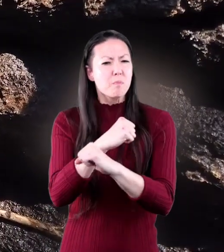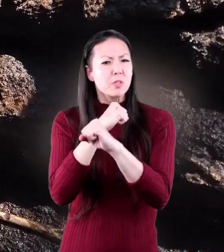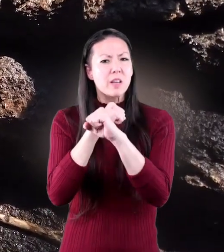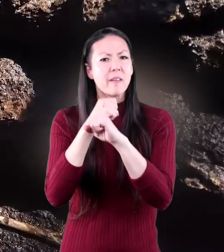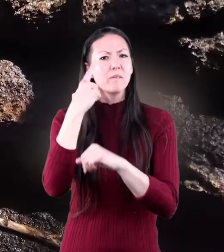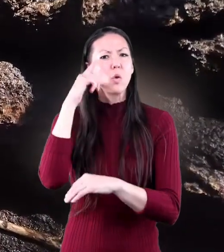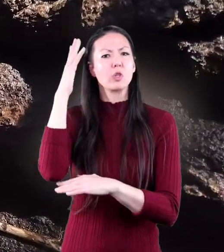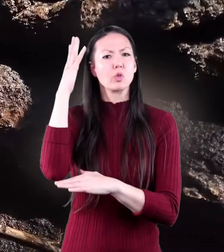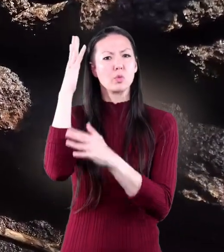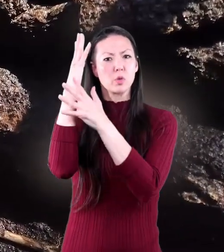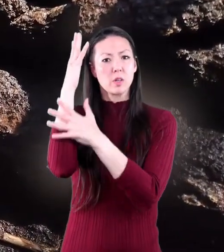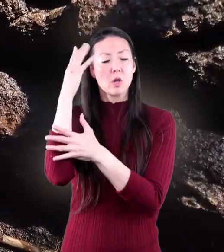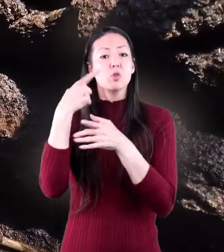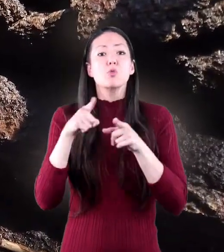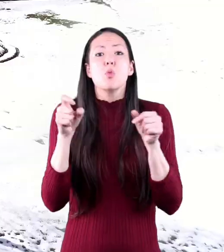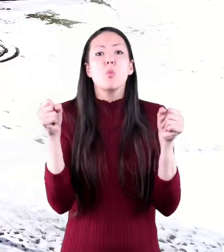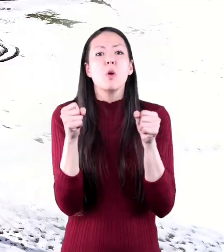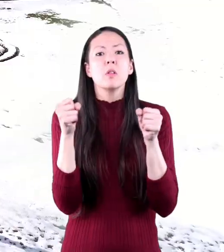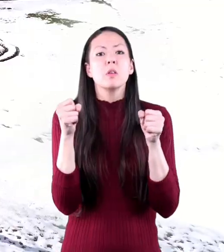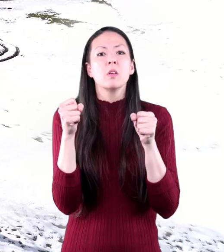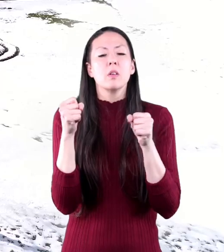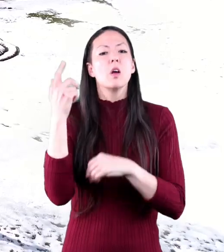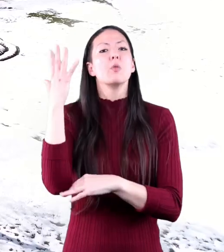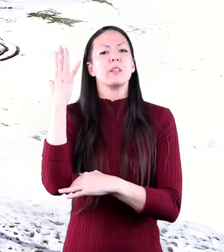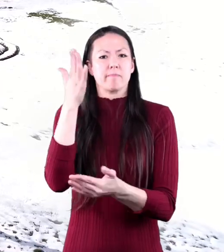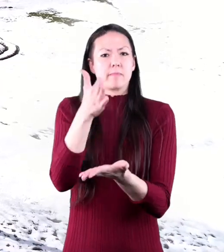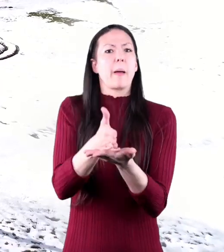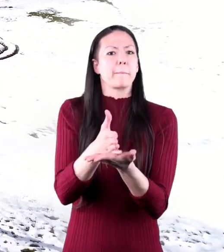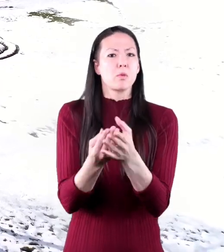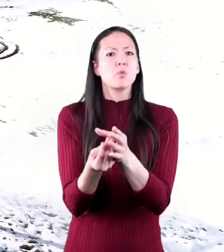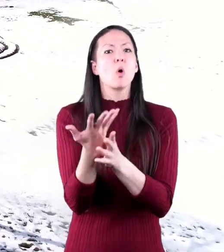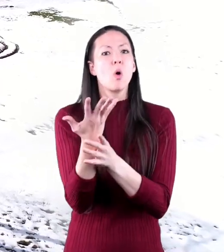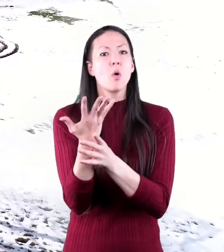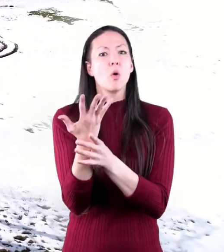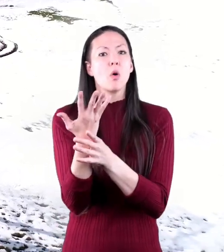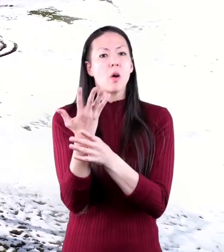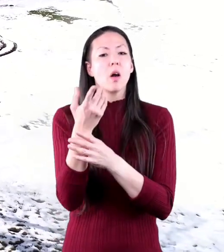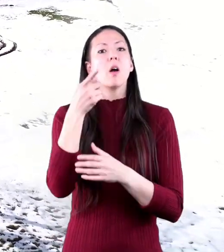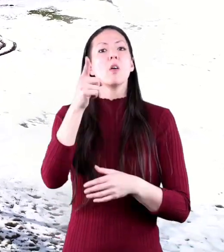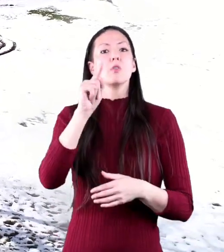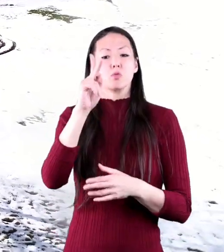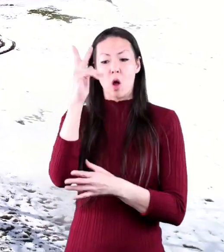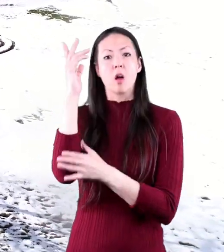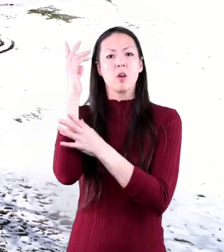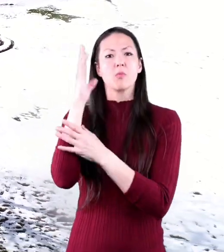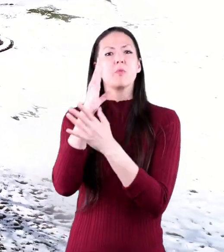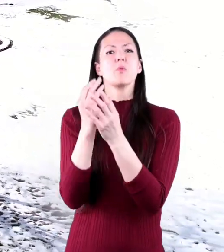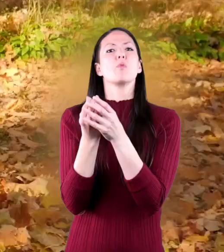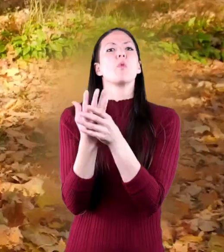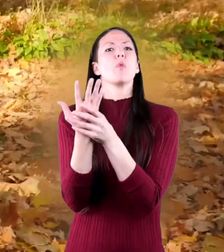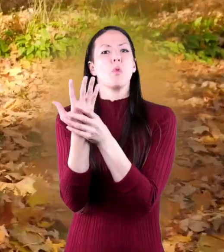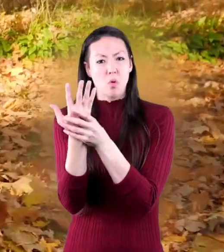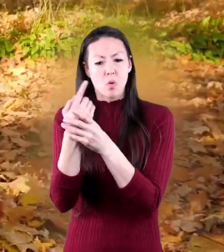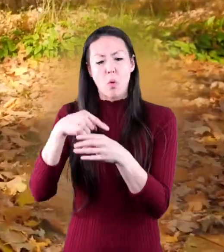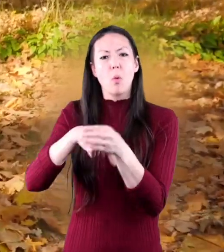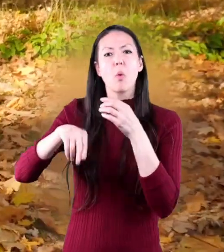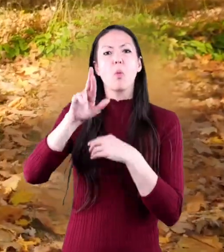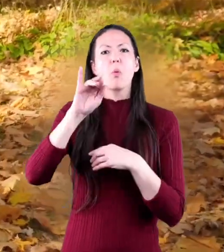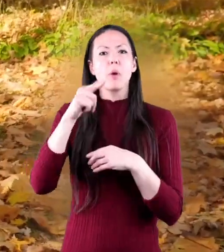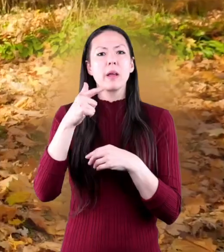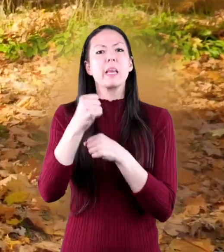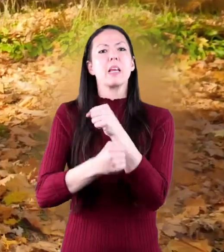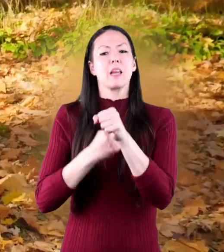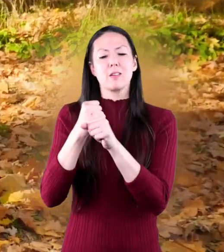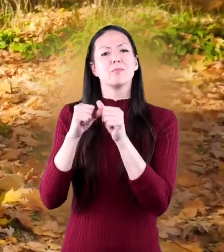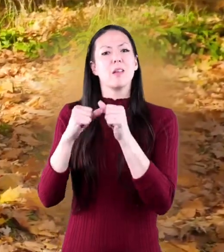protective skin for the tree. During winter, the tree stops growing, and the trunk forms a ring. There is one ring